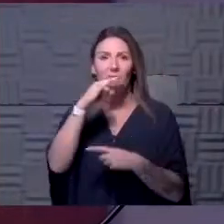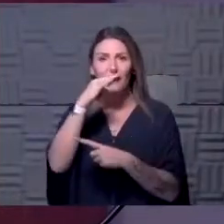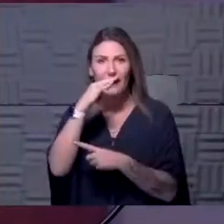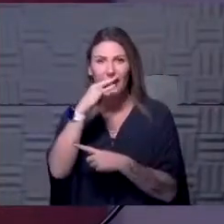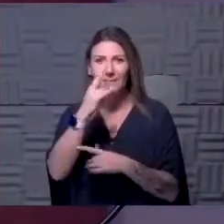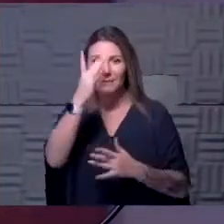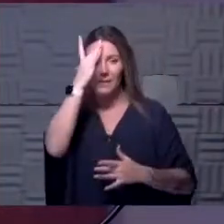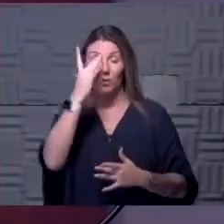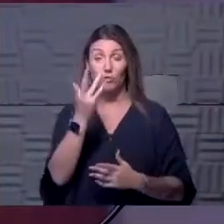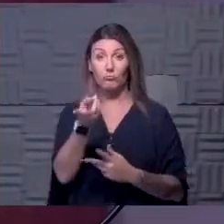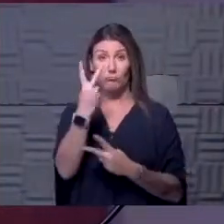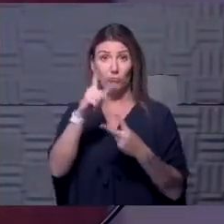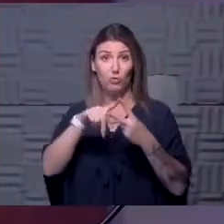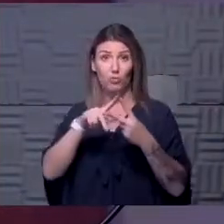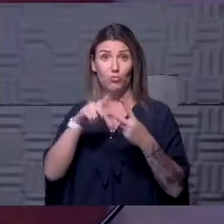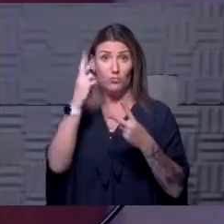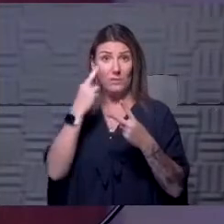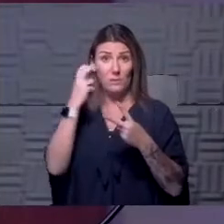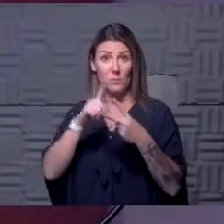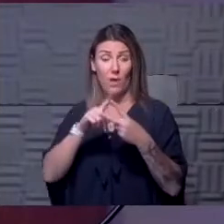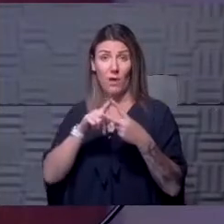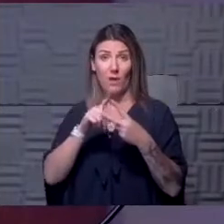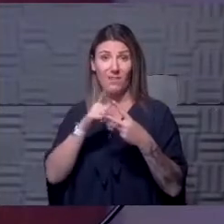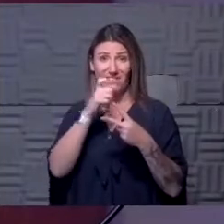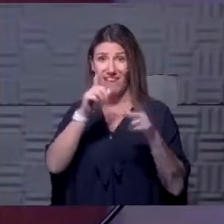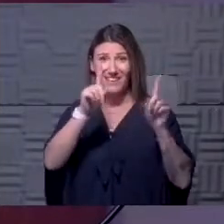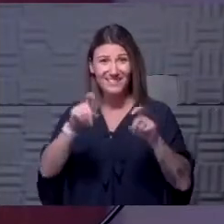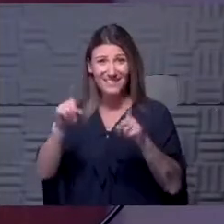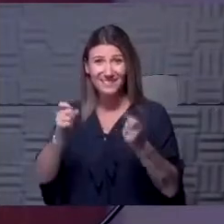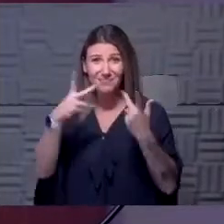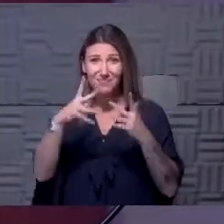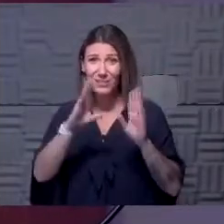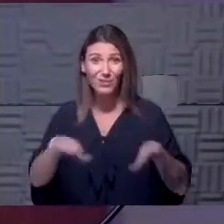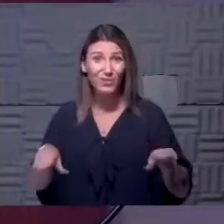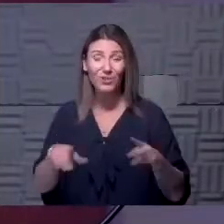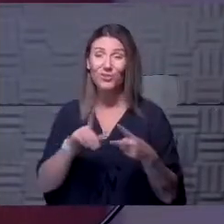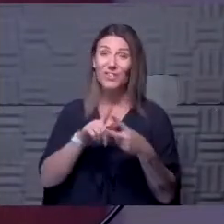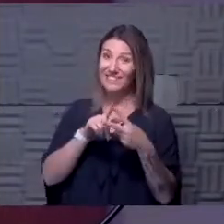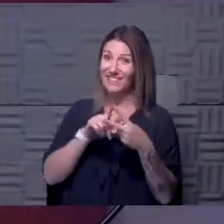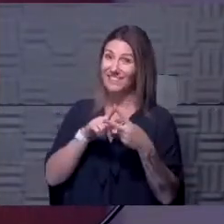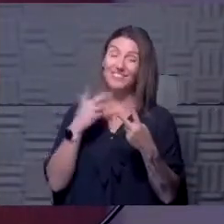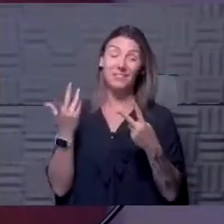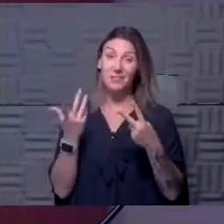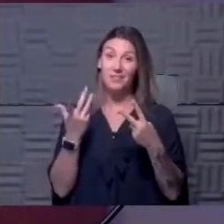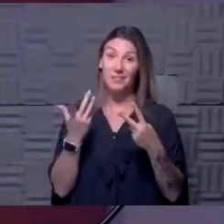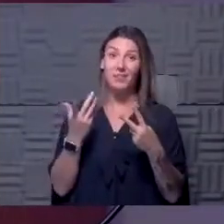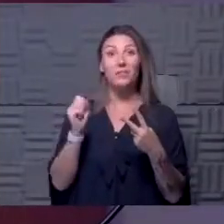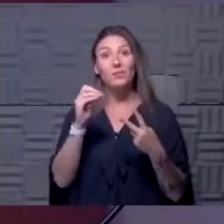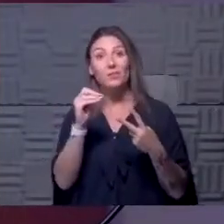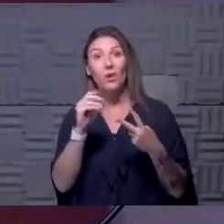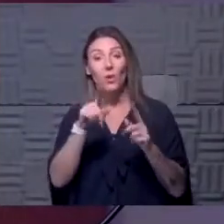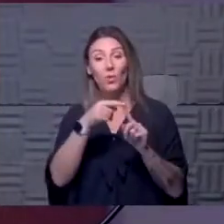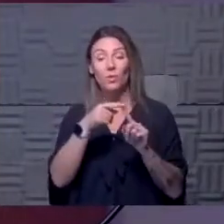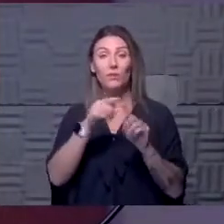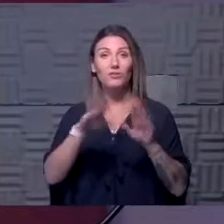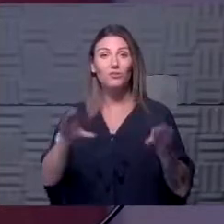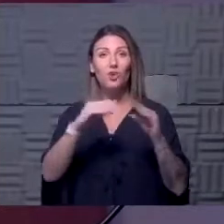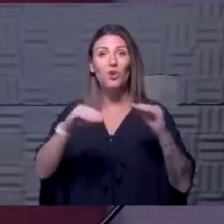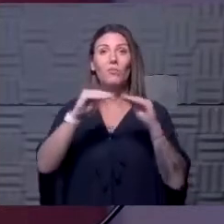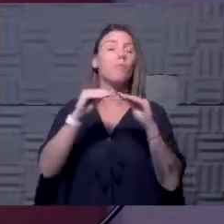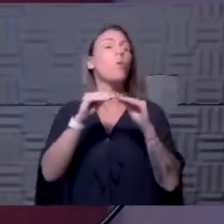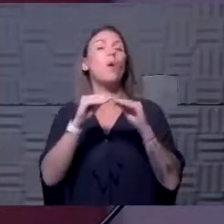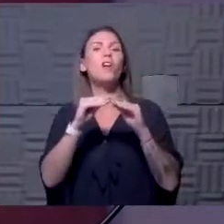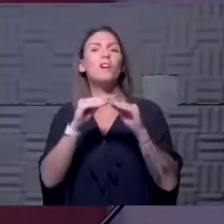primary drivers for that. One, we have not tested a lot of children. So as children are more likely to be